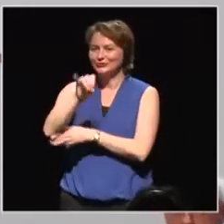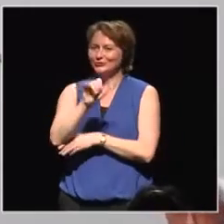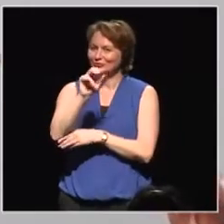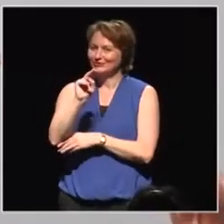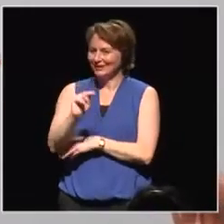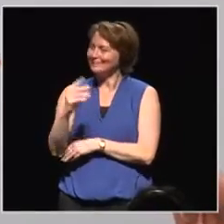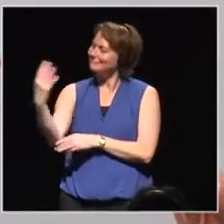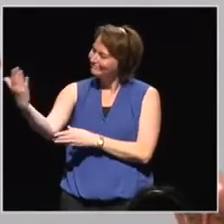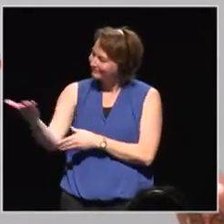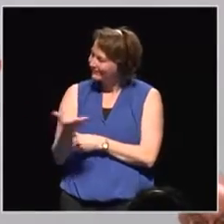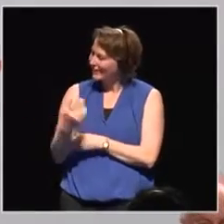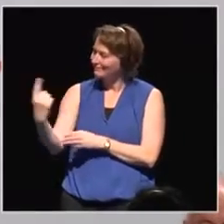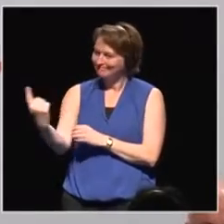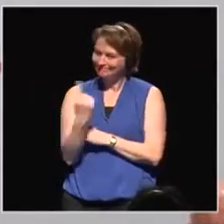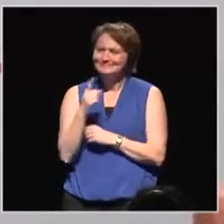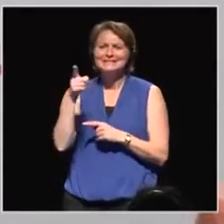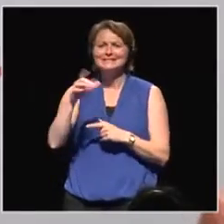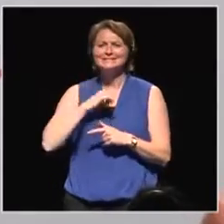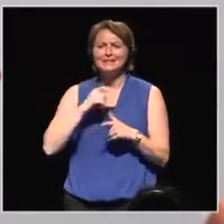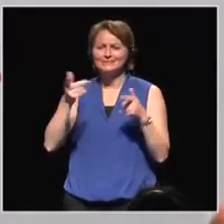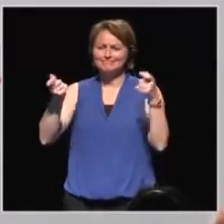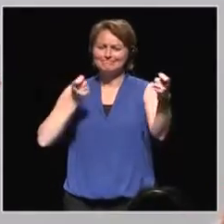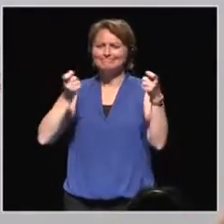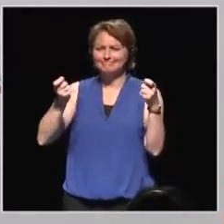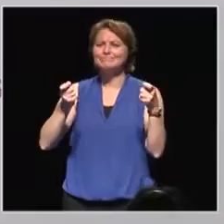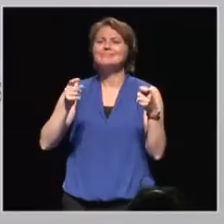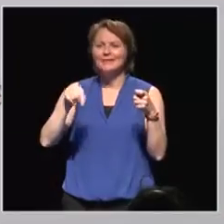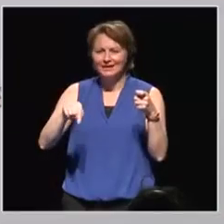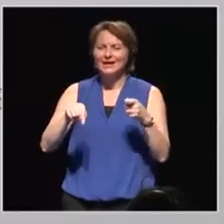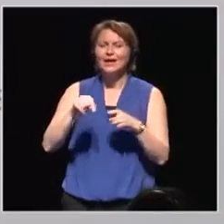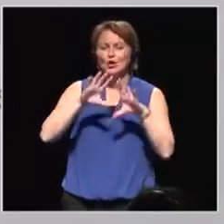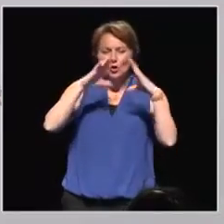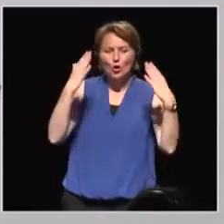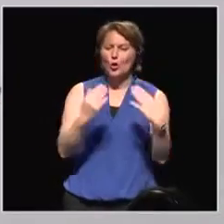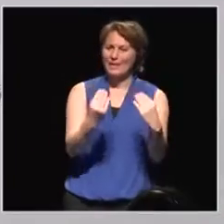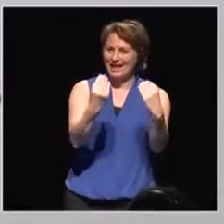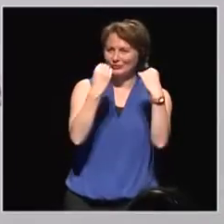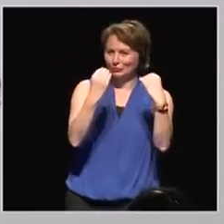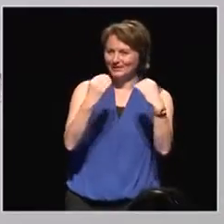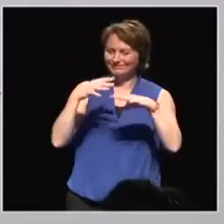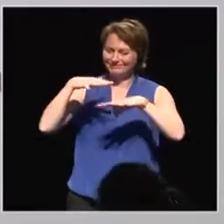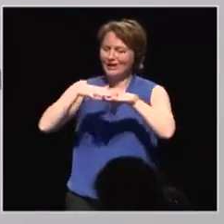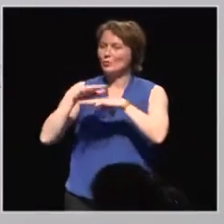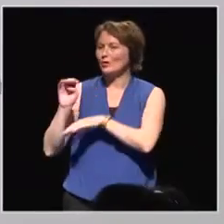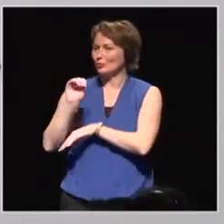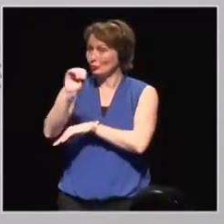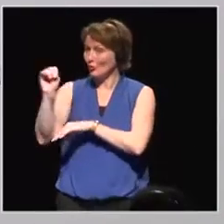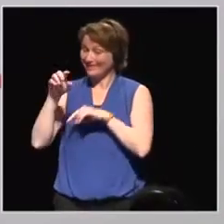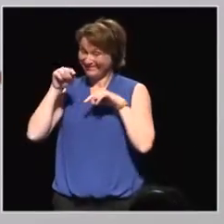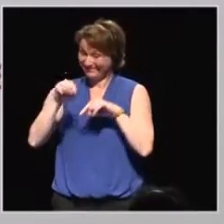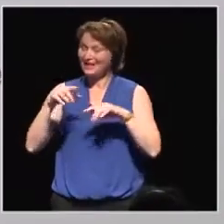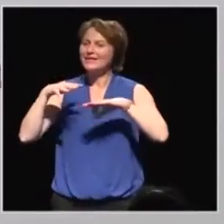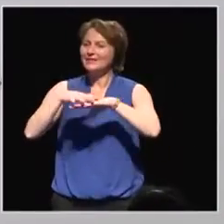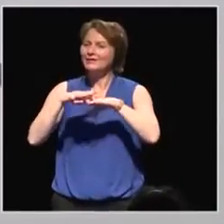to the stage. So he's coordinator of Gene, the Global Education Network Europe, which is a network